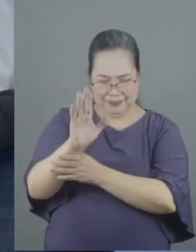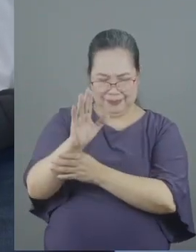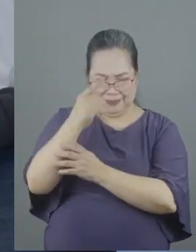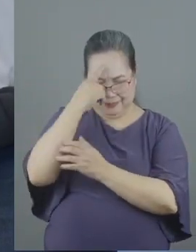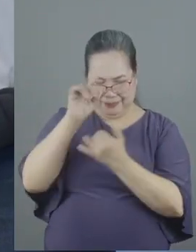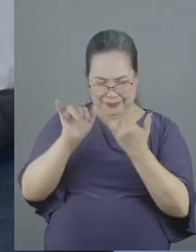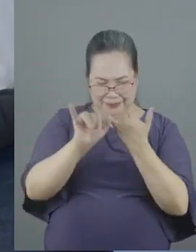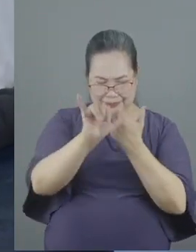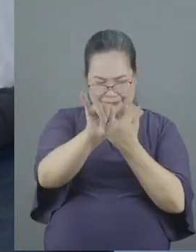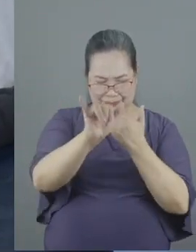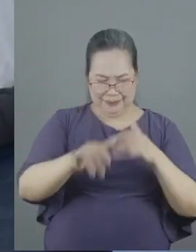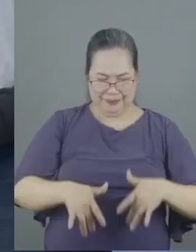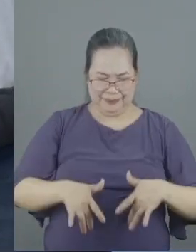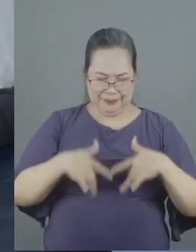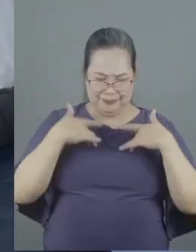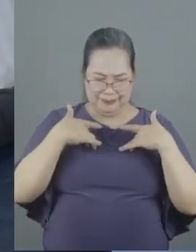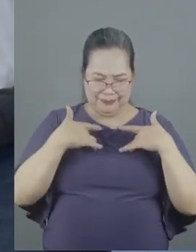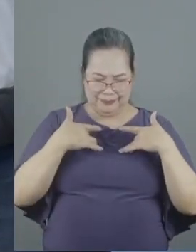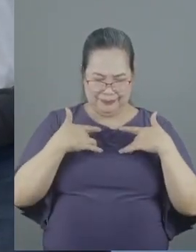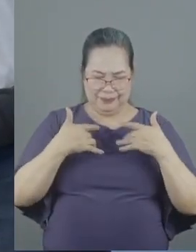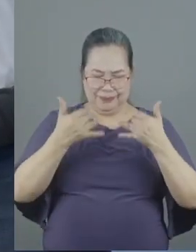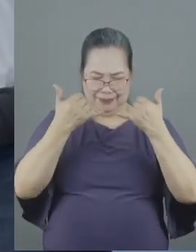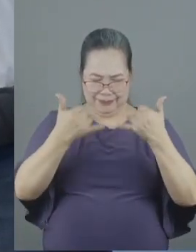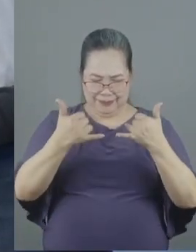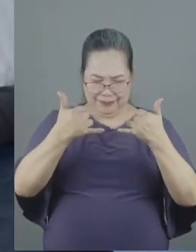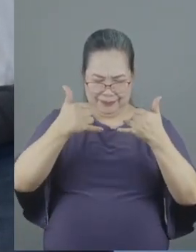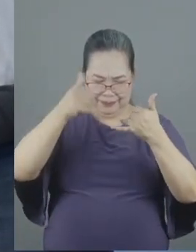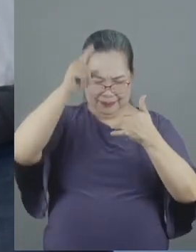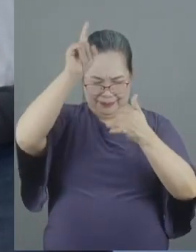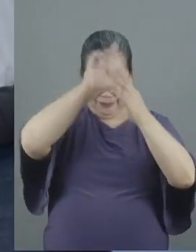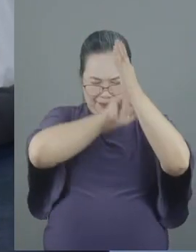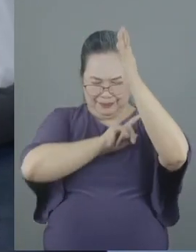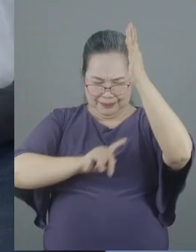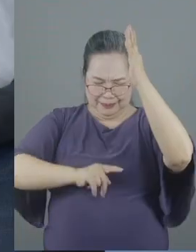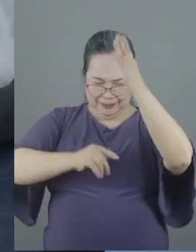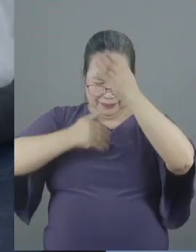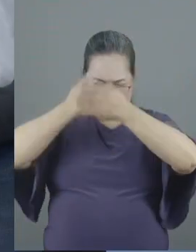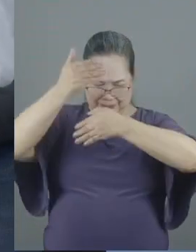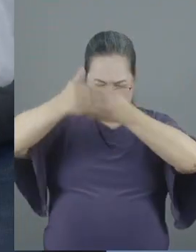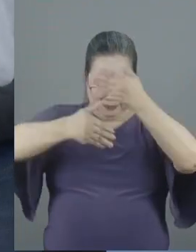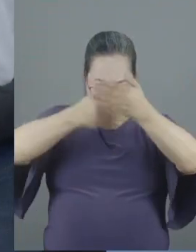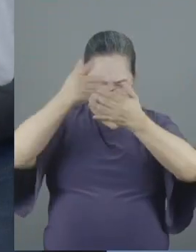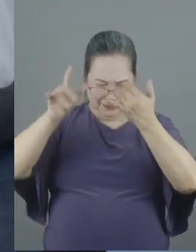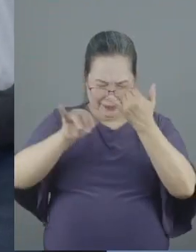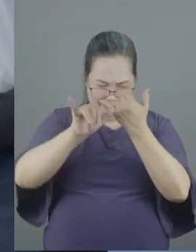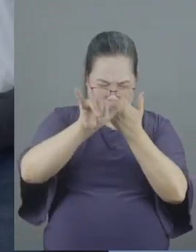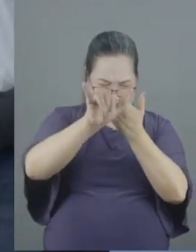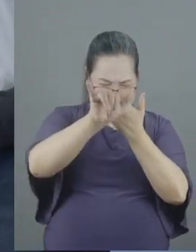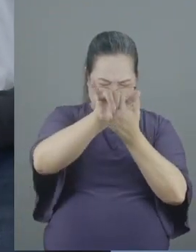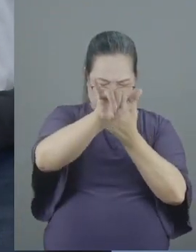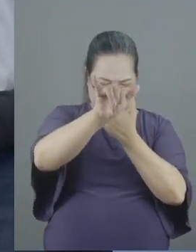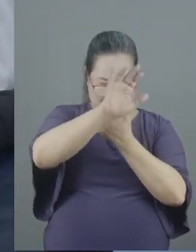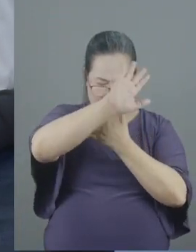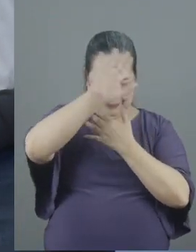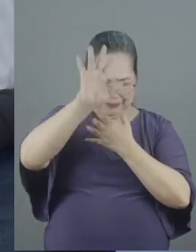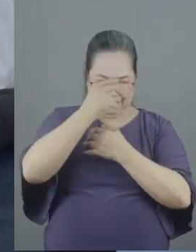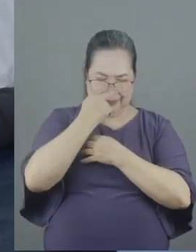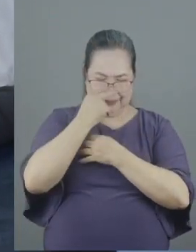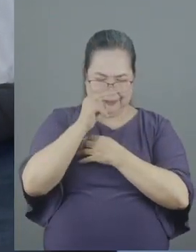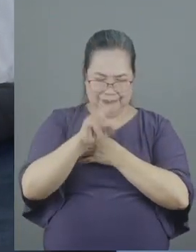eternal life now to the king of the ages immortal invisible